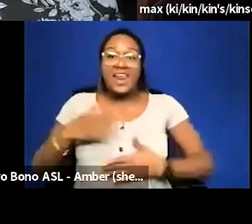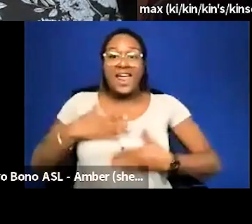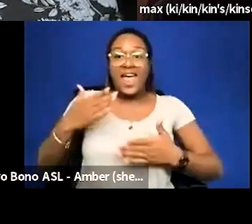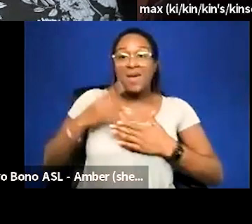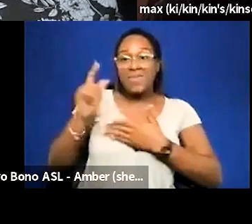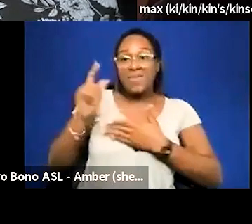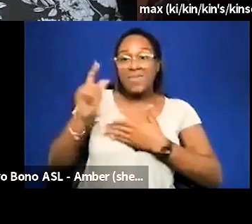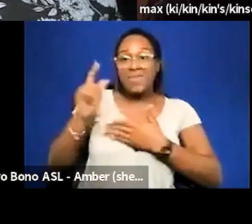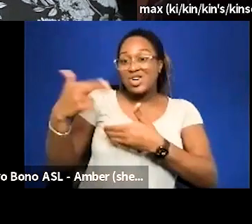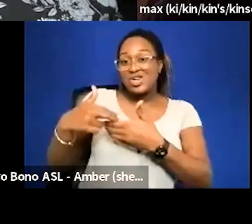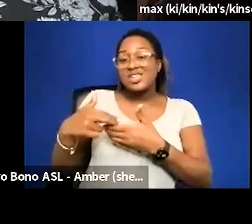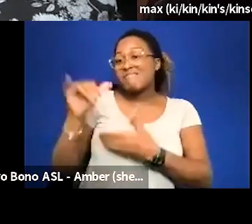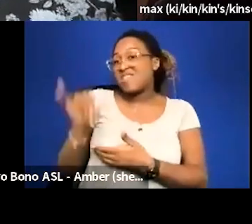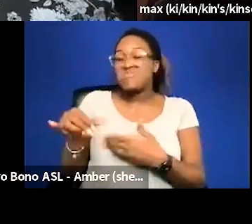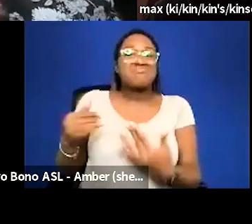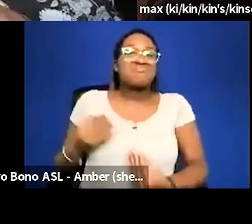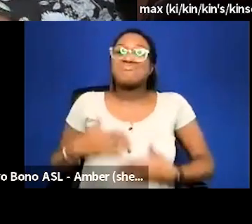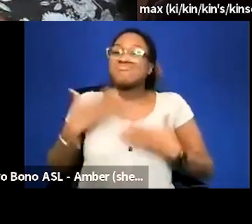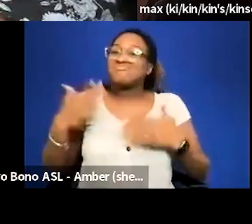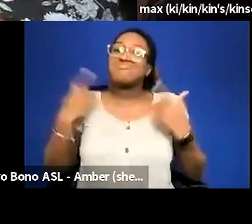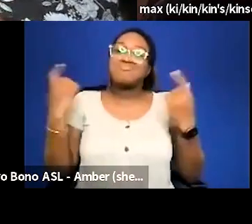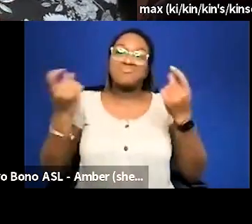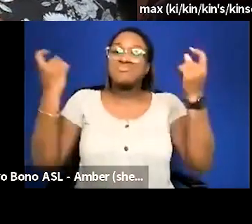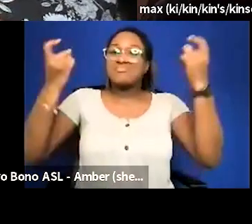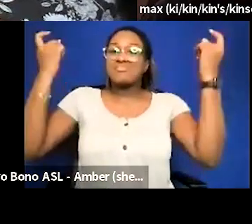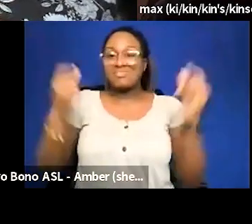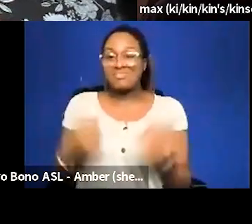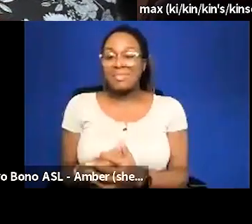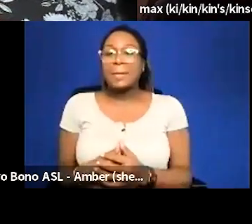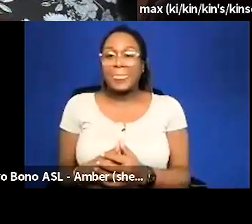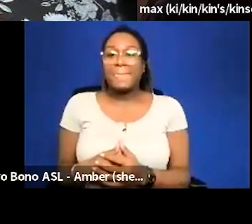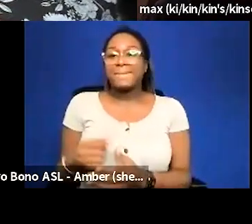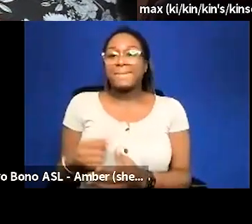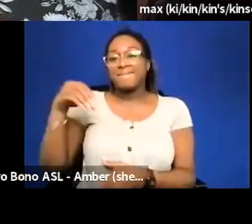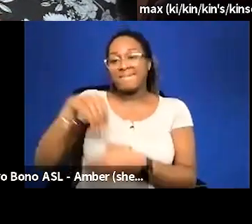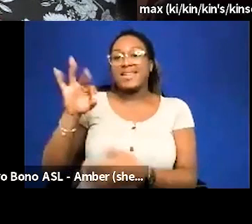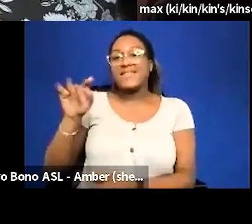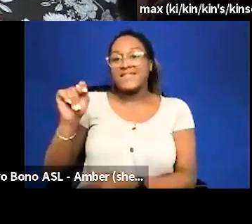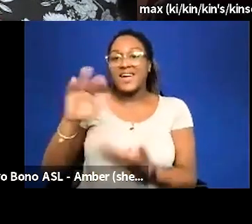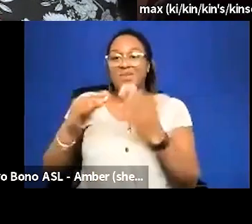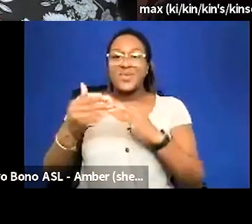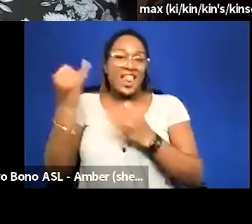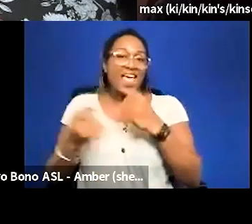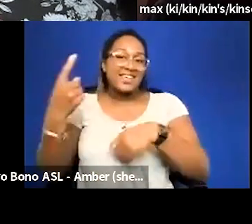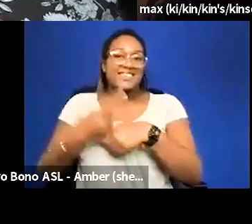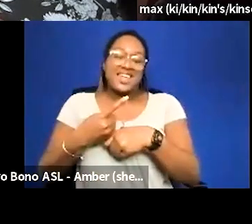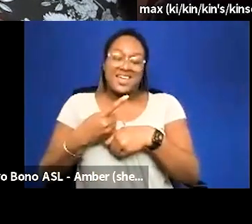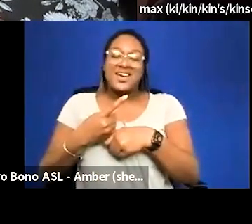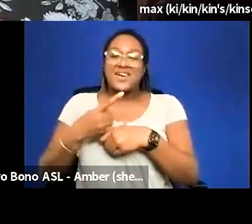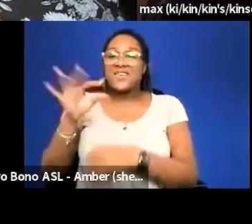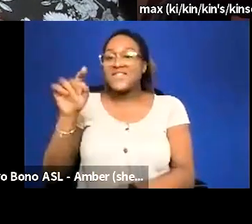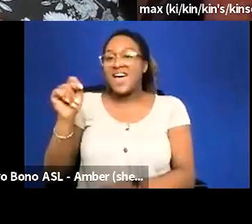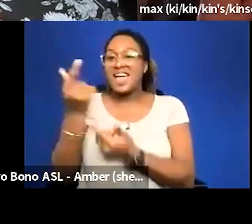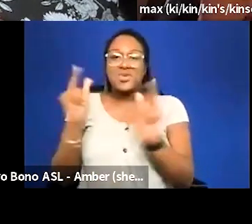if you can that one is just pure joy and celebration of of being in fat community together on the last day of fat liberation month um